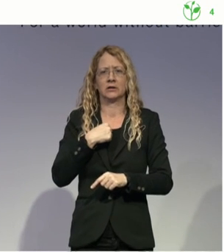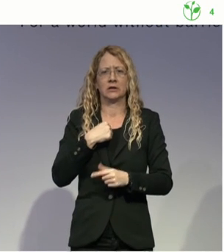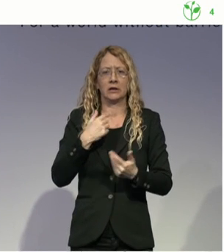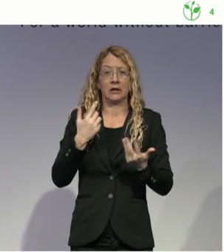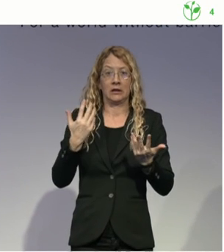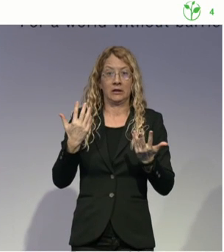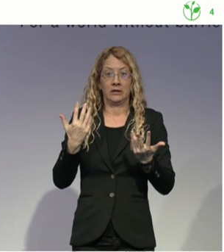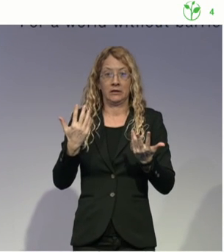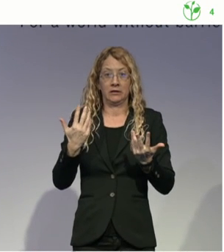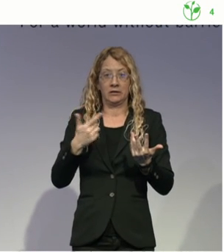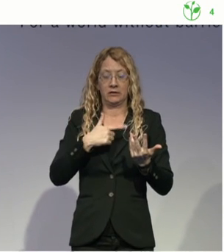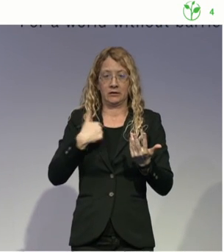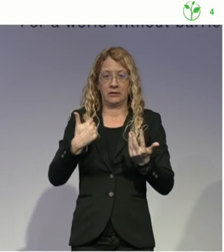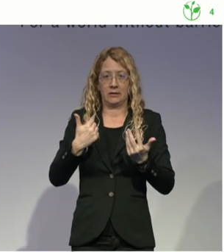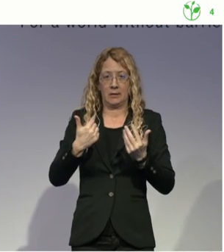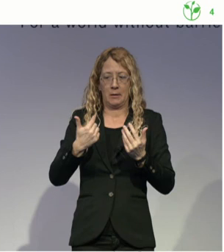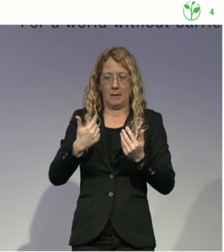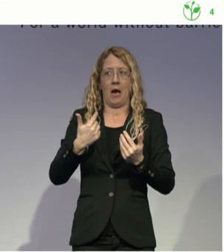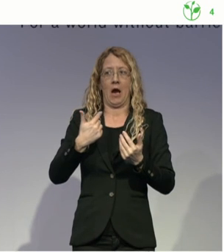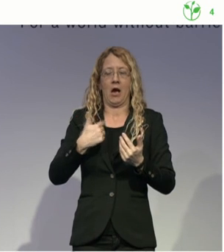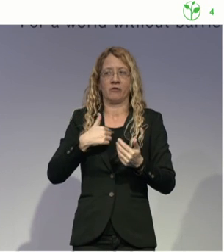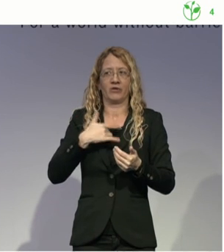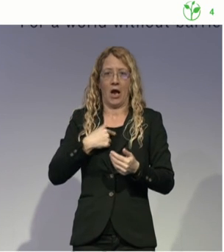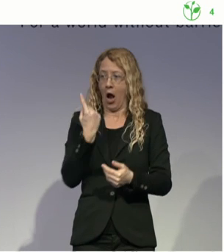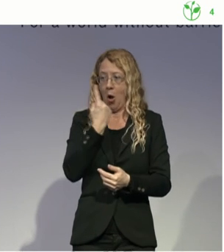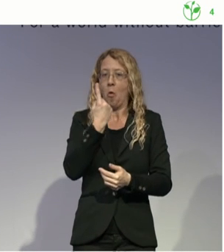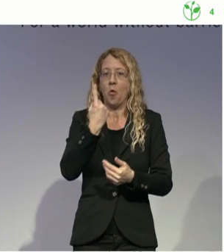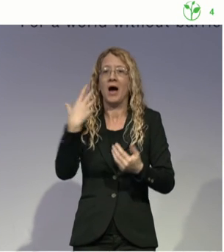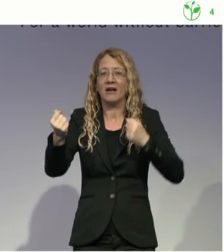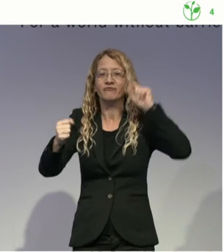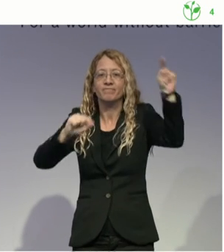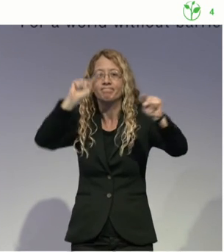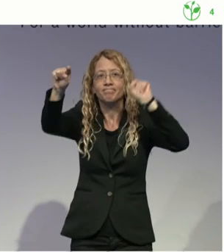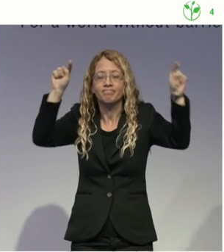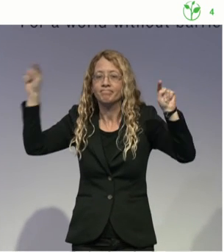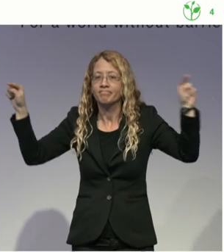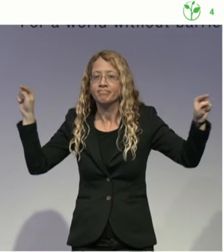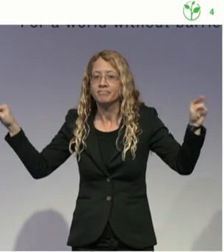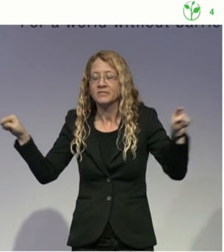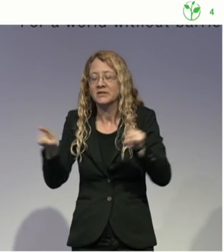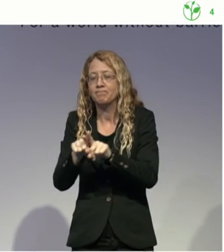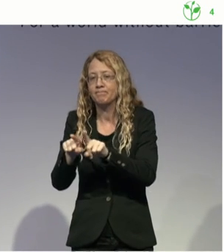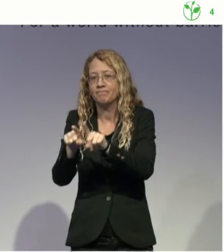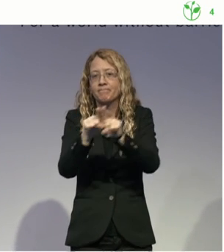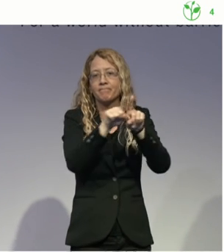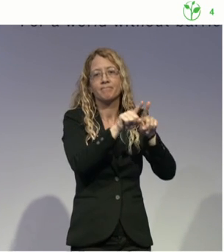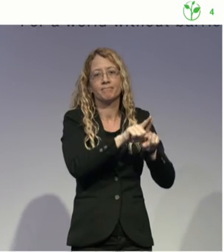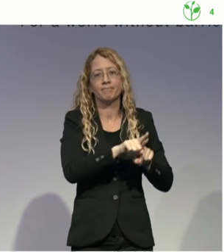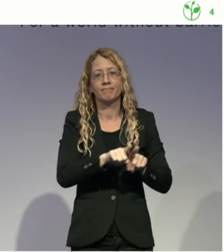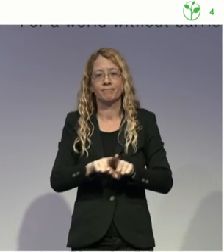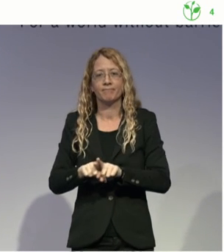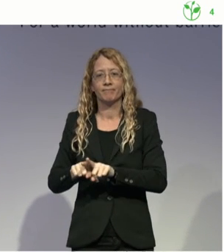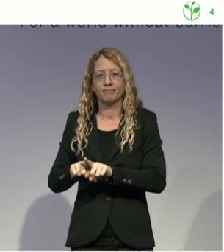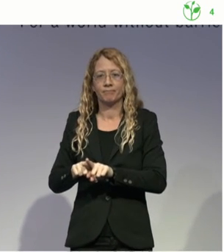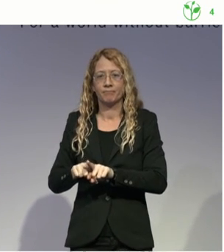So we have a very big issue. In the case of Mario, lost almost